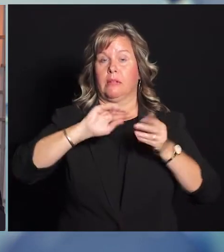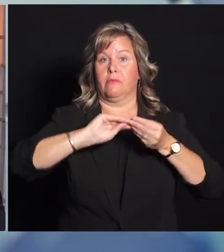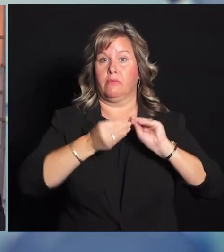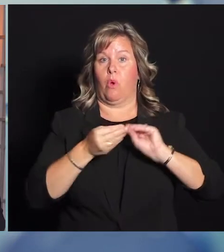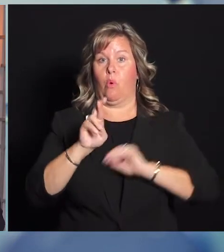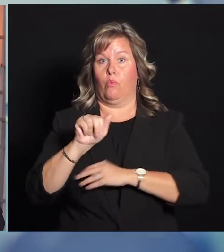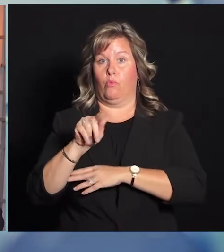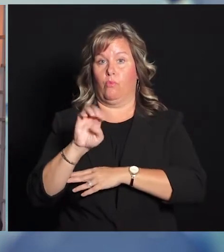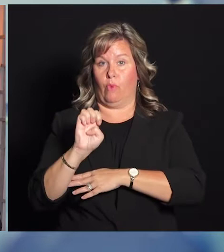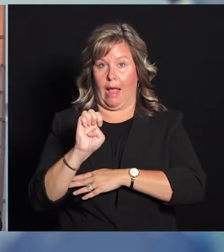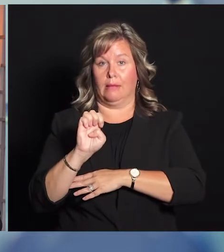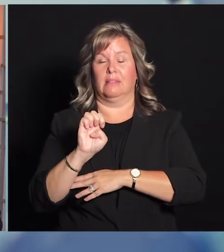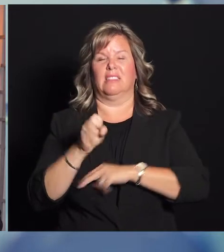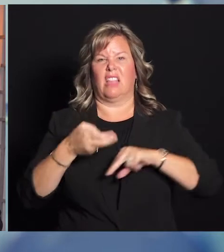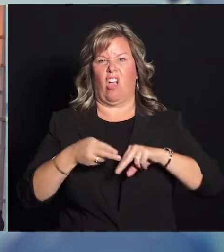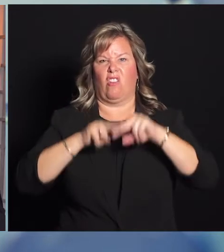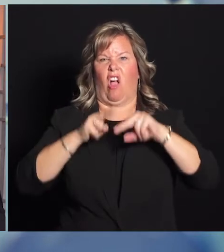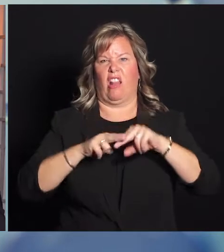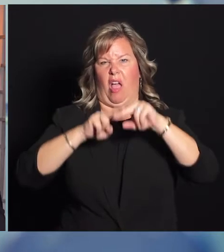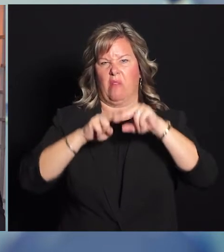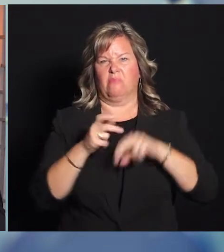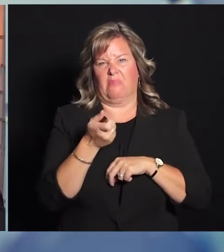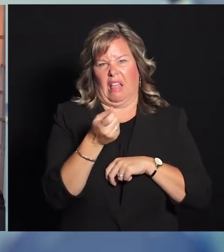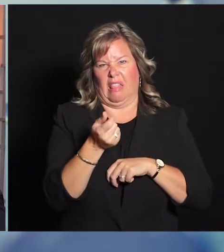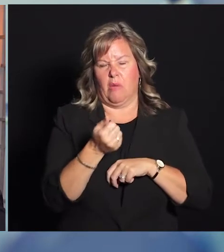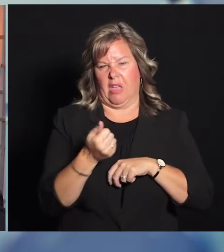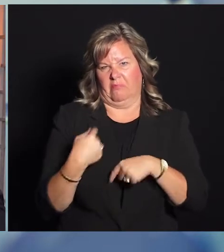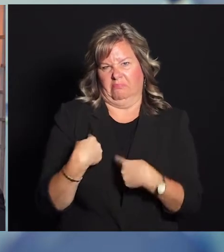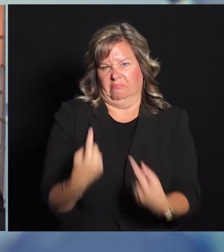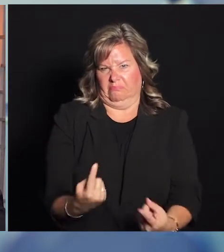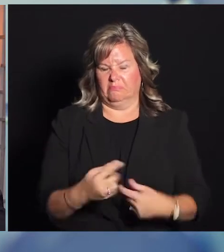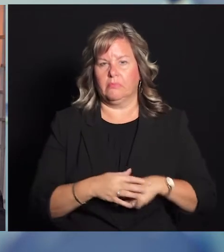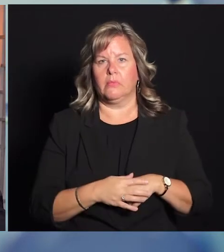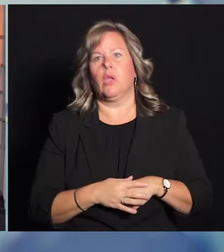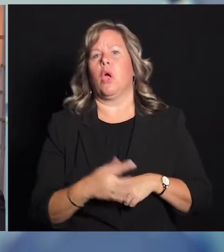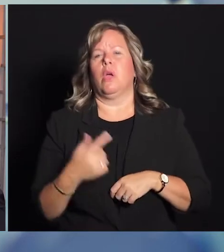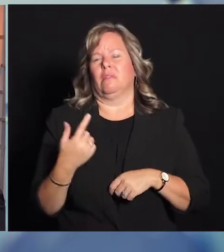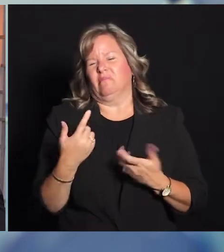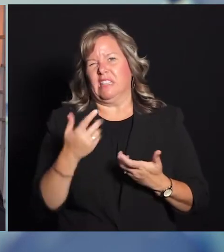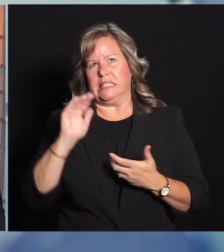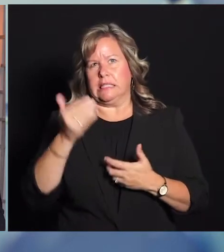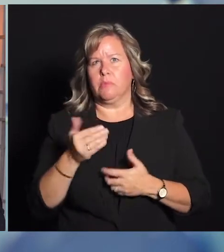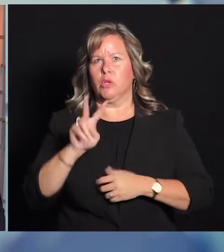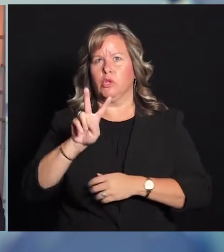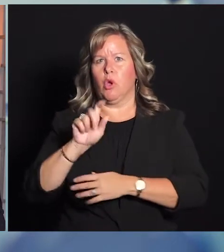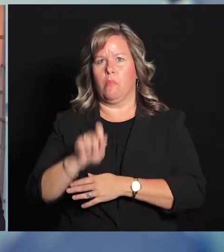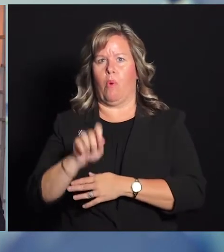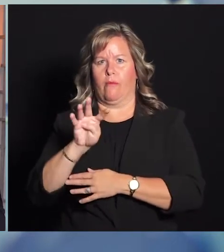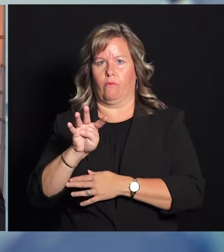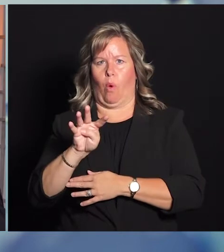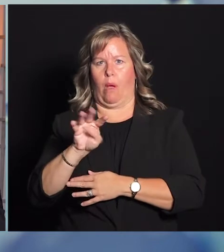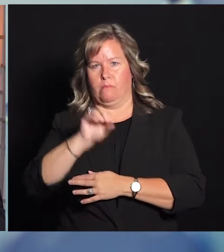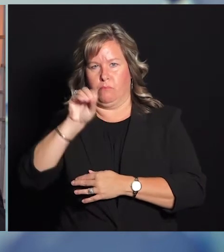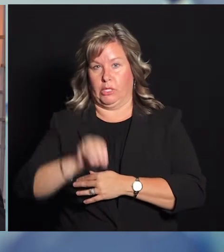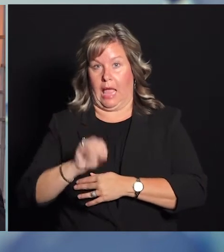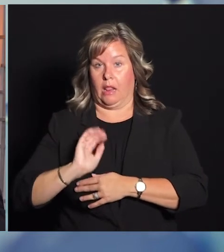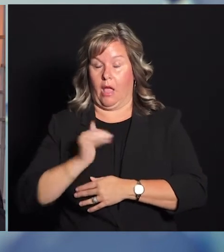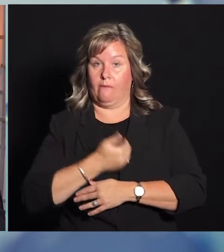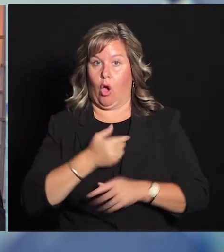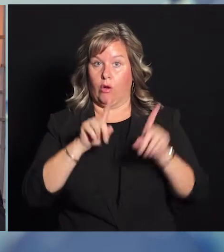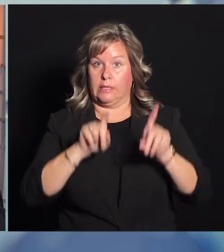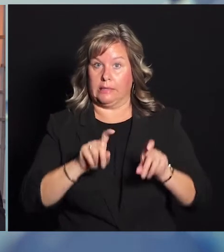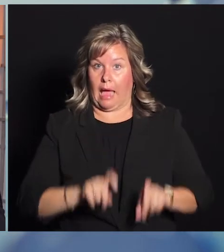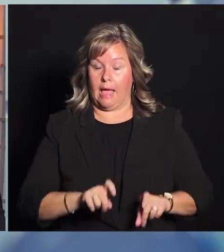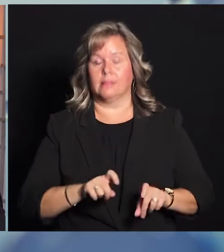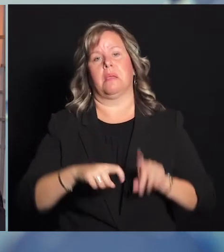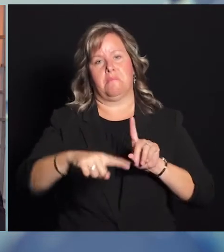rate has gone up a little bit over the past week from the previous several weeks. We're seeing 2.4 percent of our